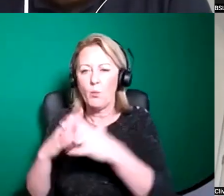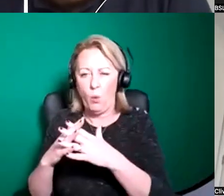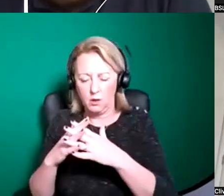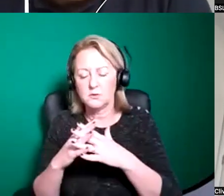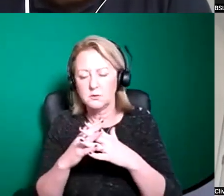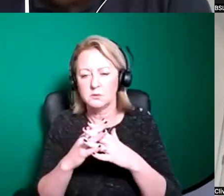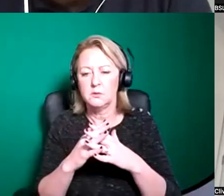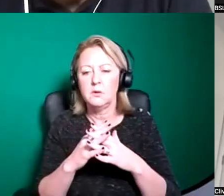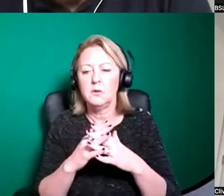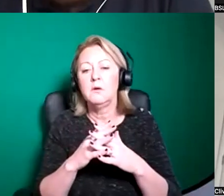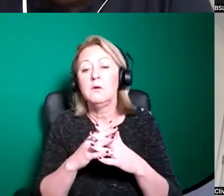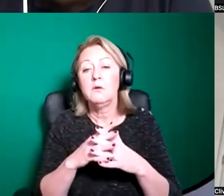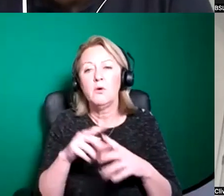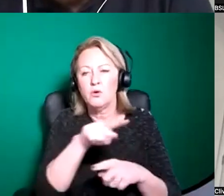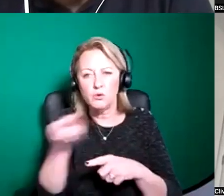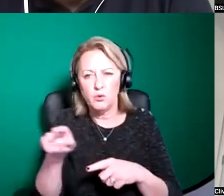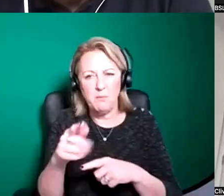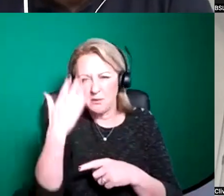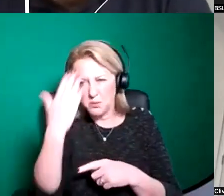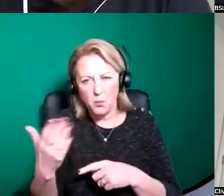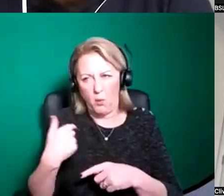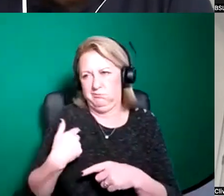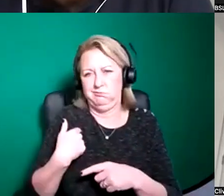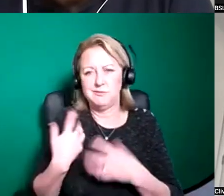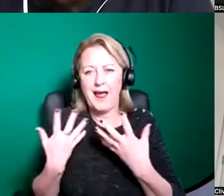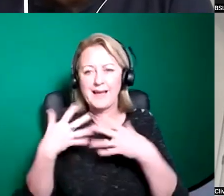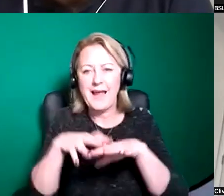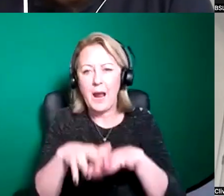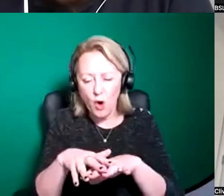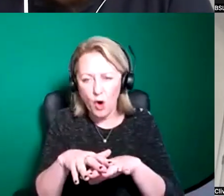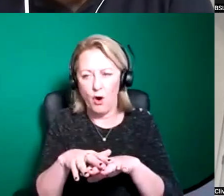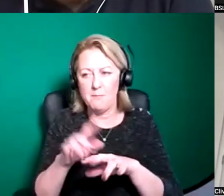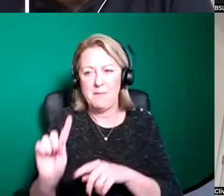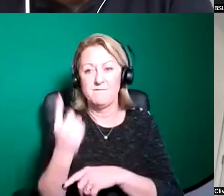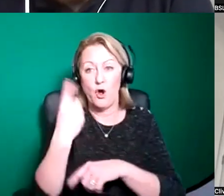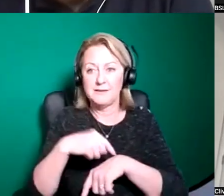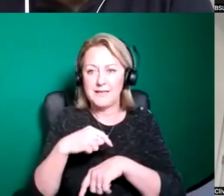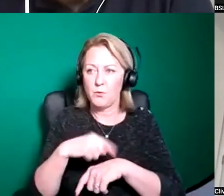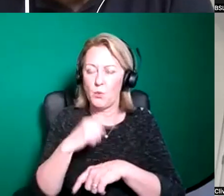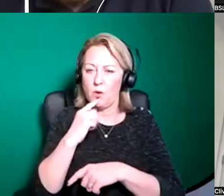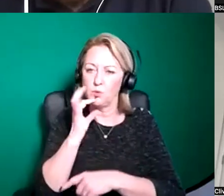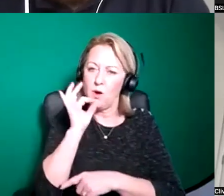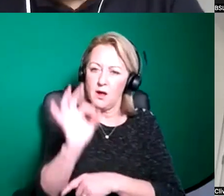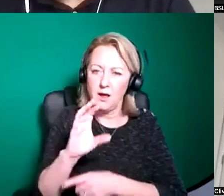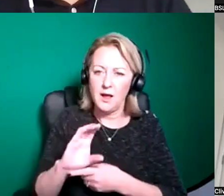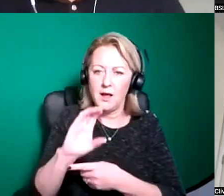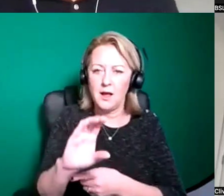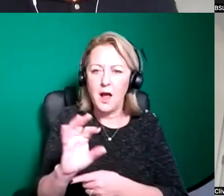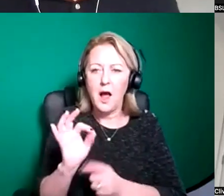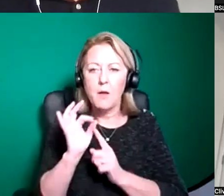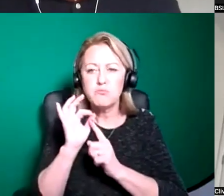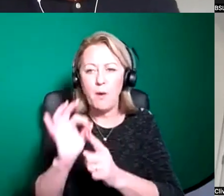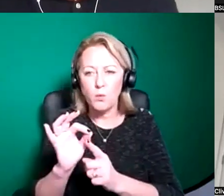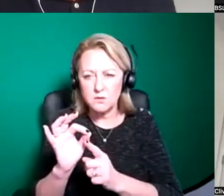some of you will be quite new to the network and this might be the first time that you're looking to submit a proposal to us and so